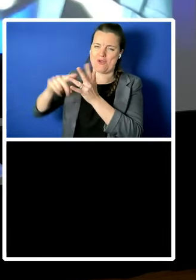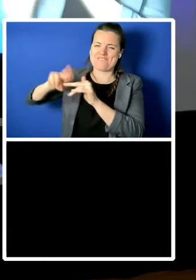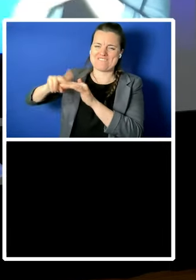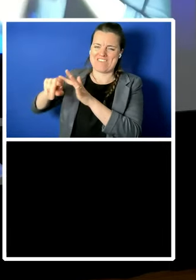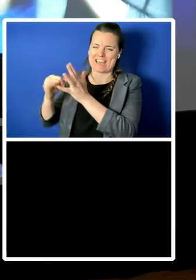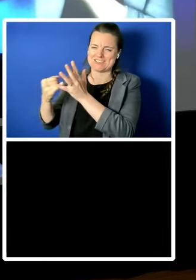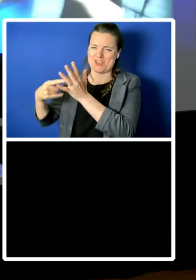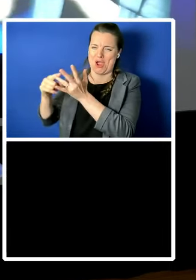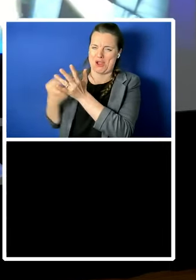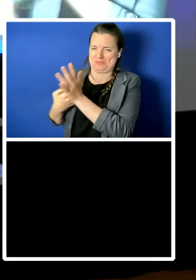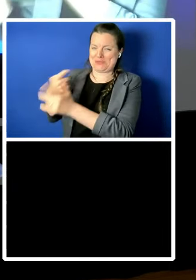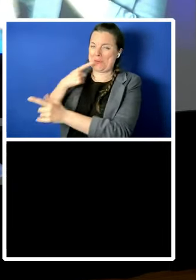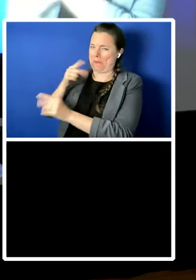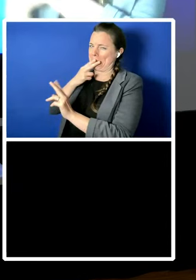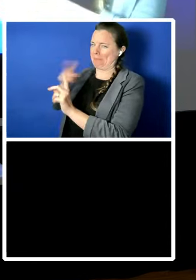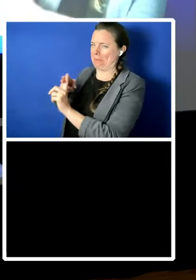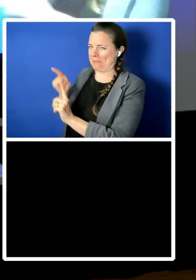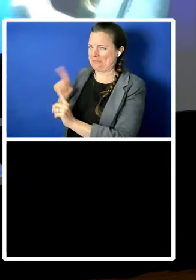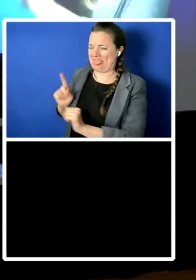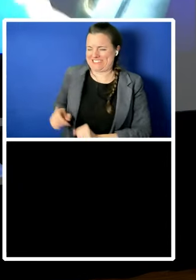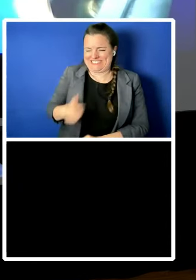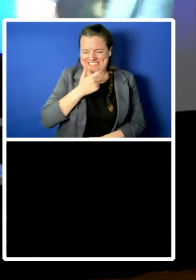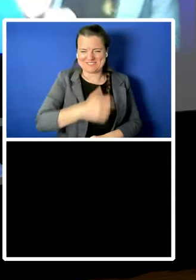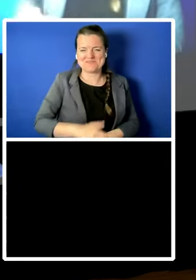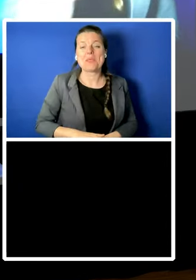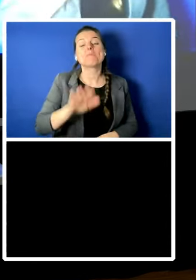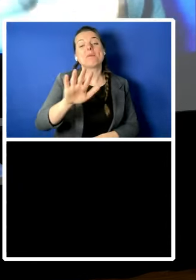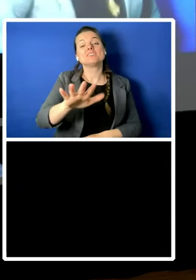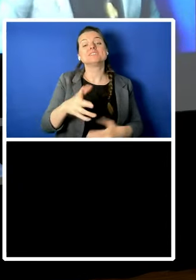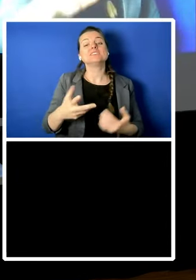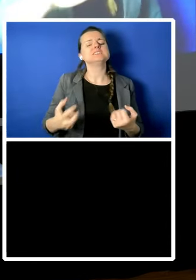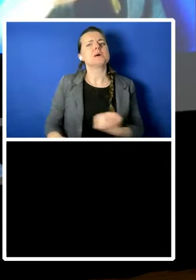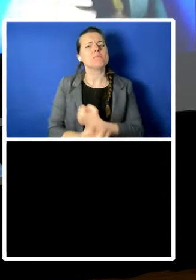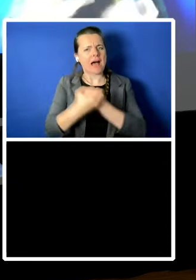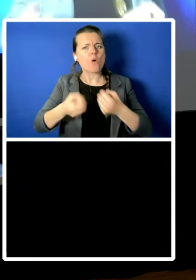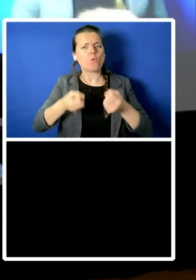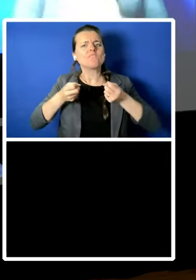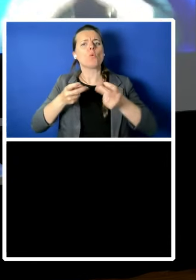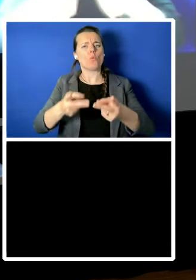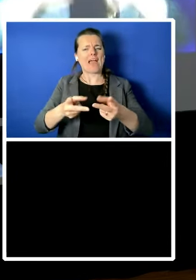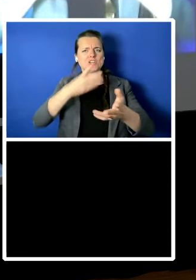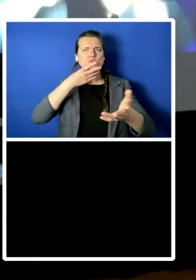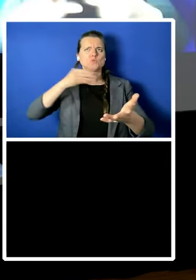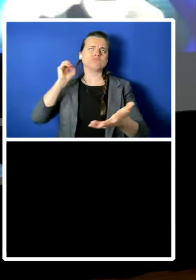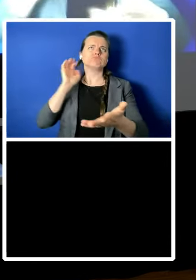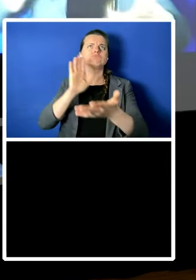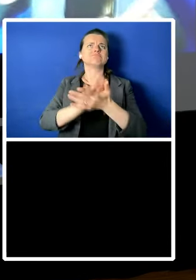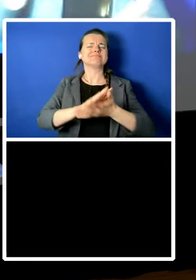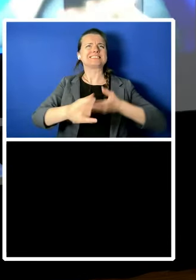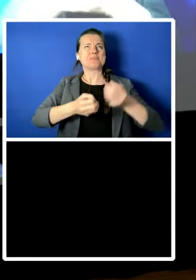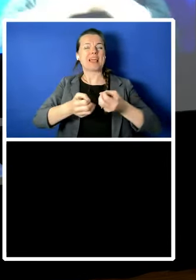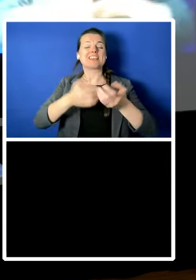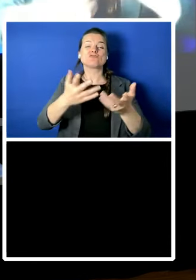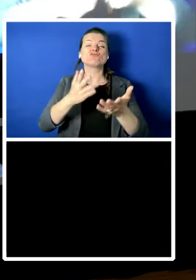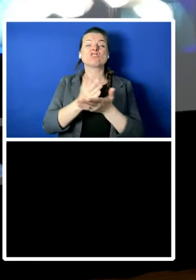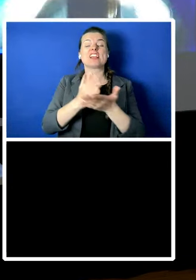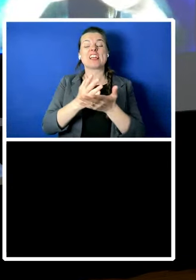as always with Connor it's a very powerful way to to put it the key to the kingdom is equal treatment